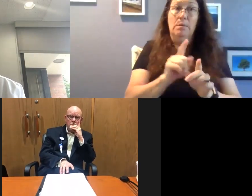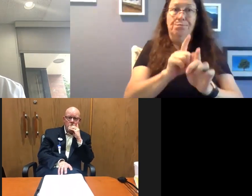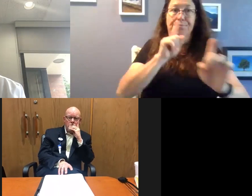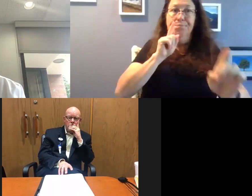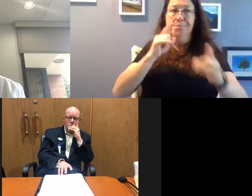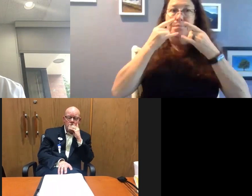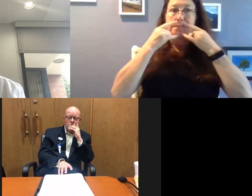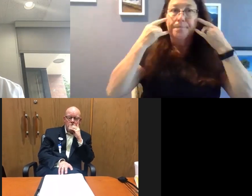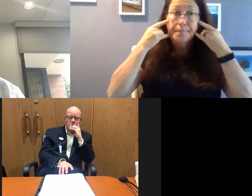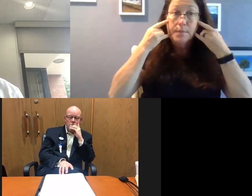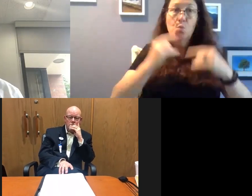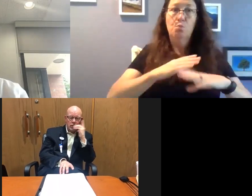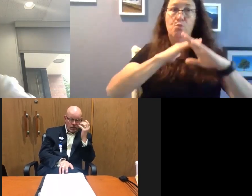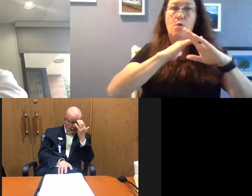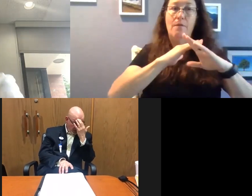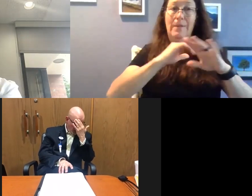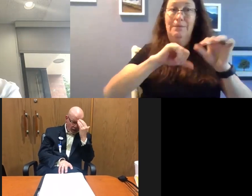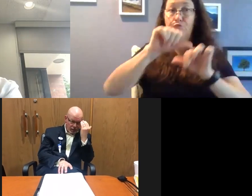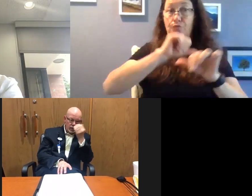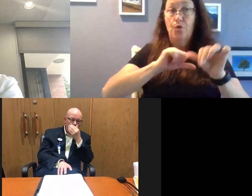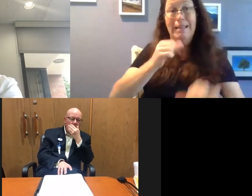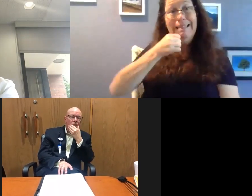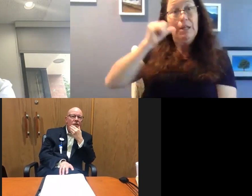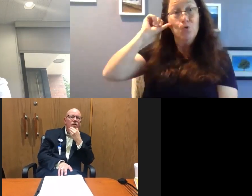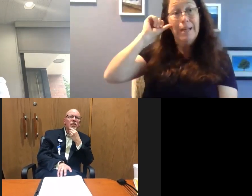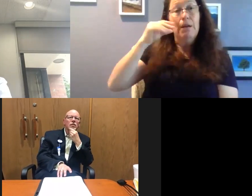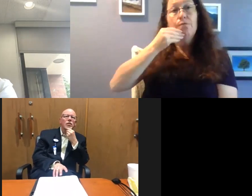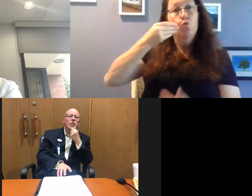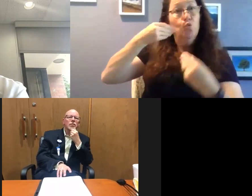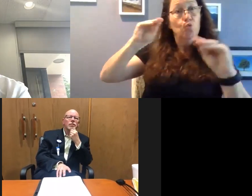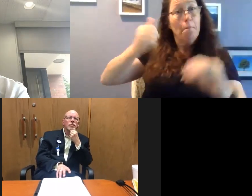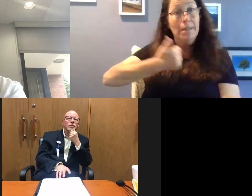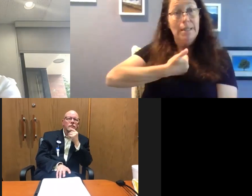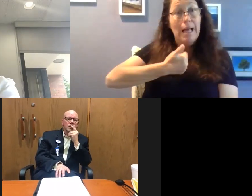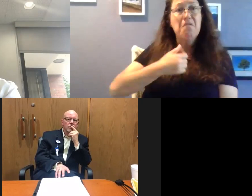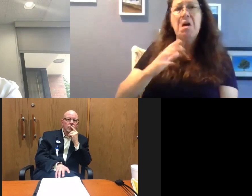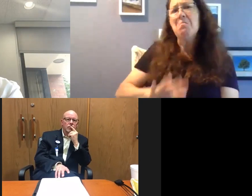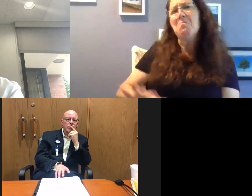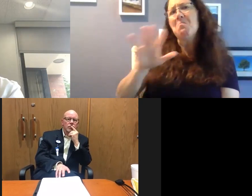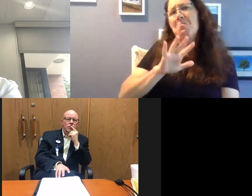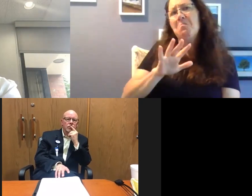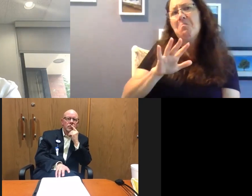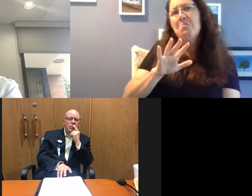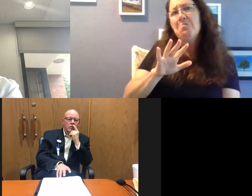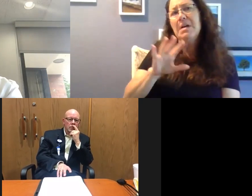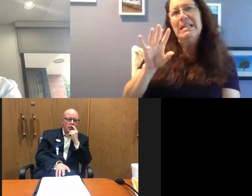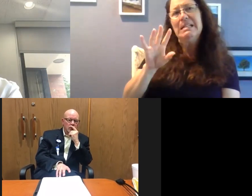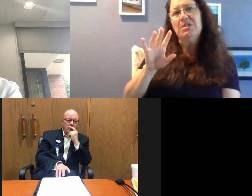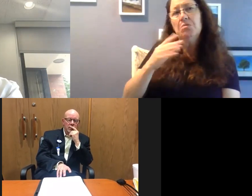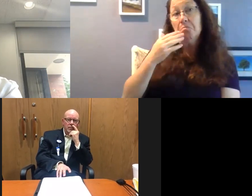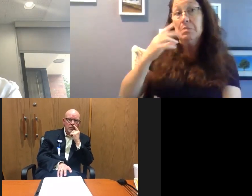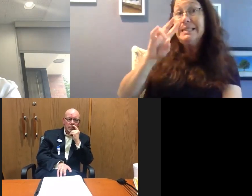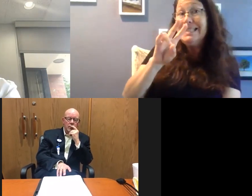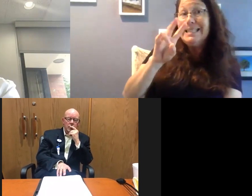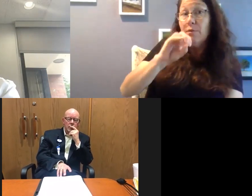wearing masks so we can slow transmission. Just yesterday, I was in the grocery store. I would guess that the good news is 70